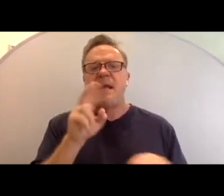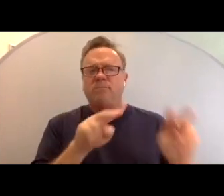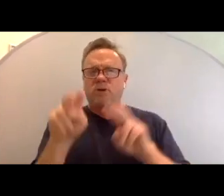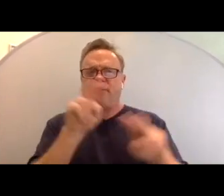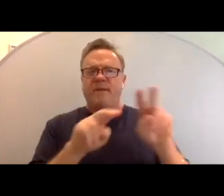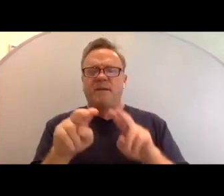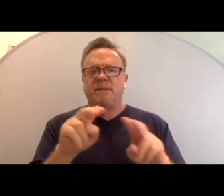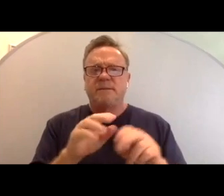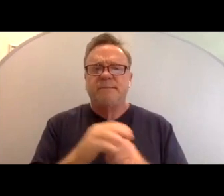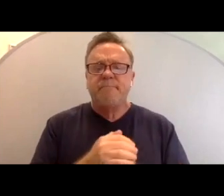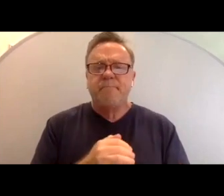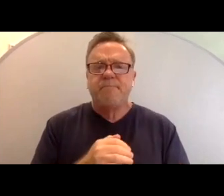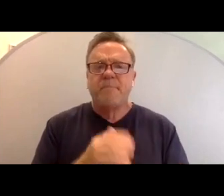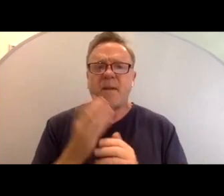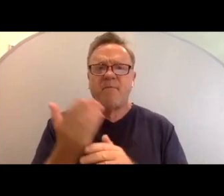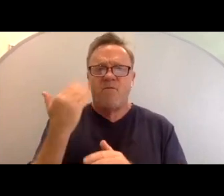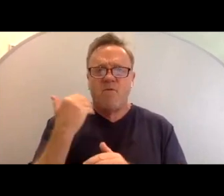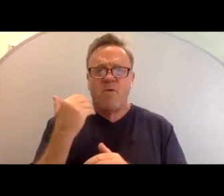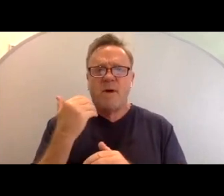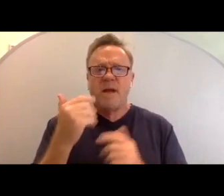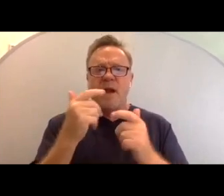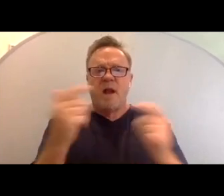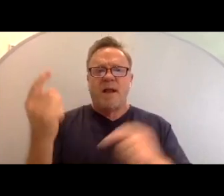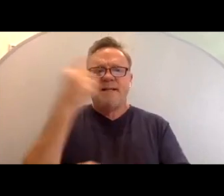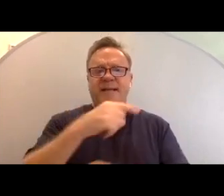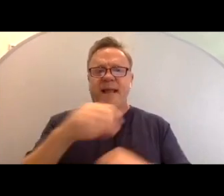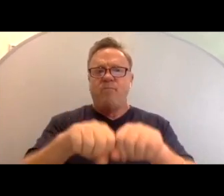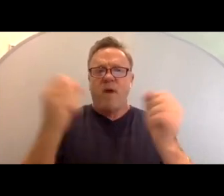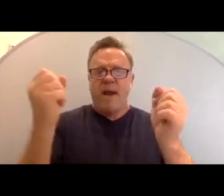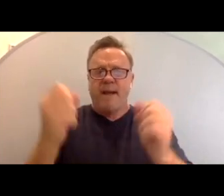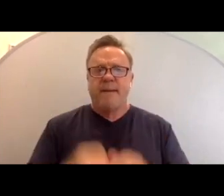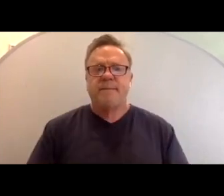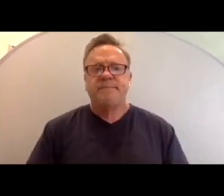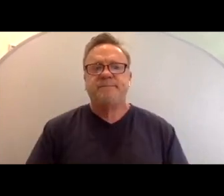L'Arche Daybreak, um, had